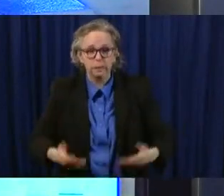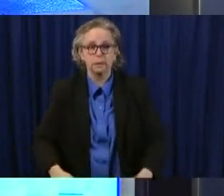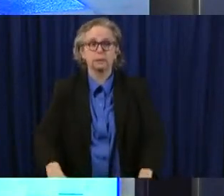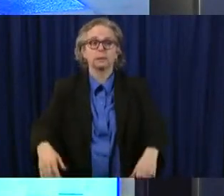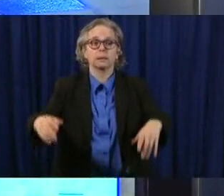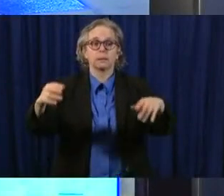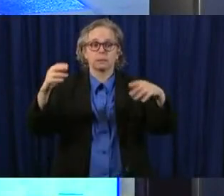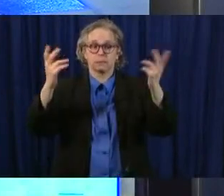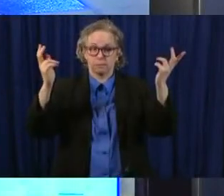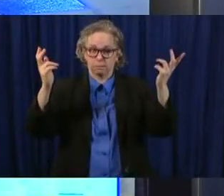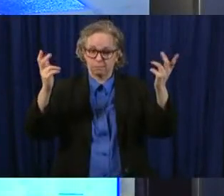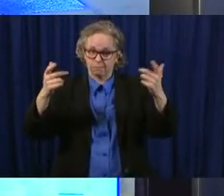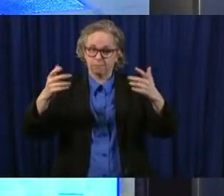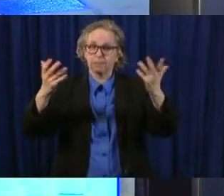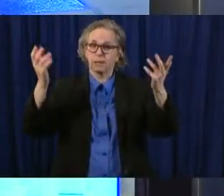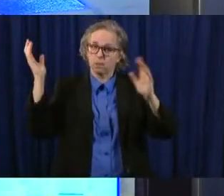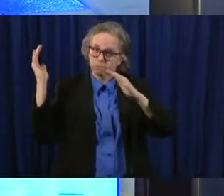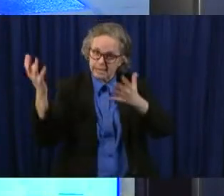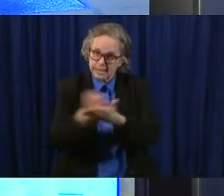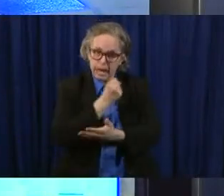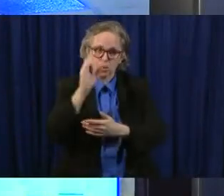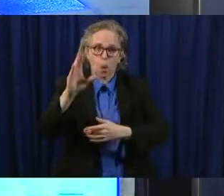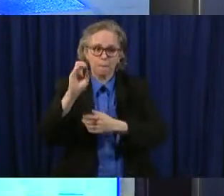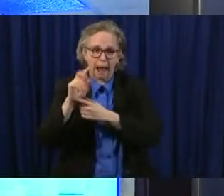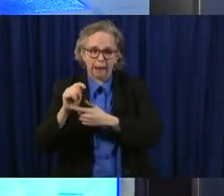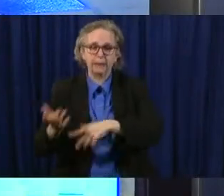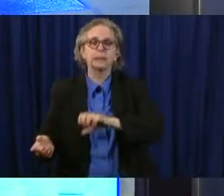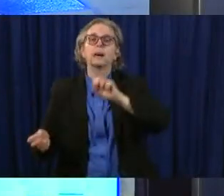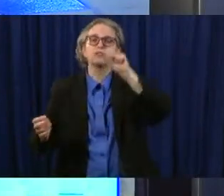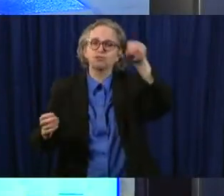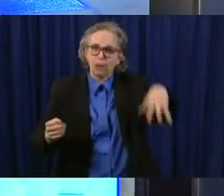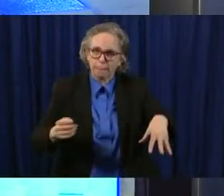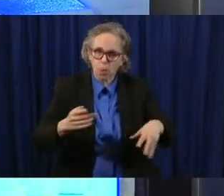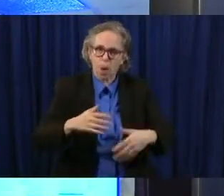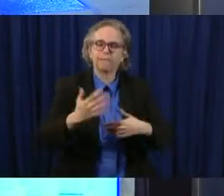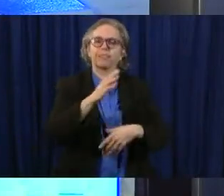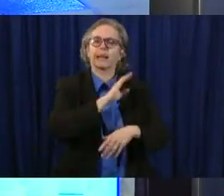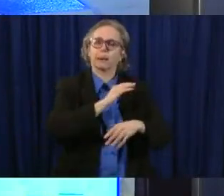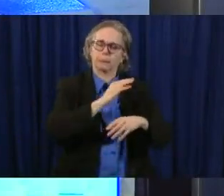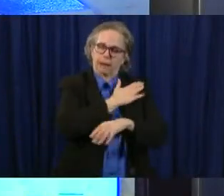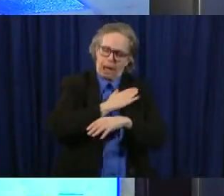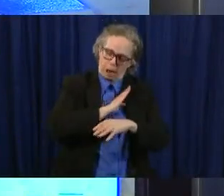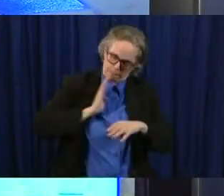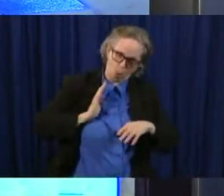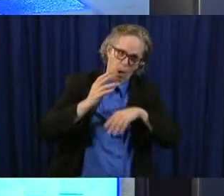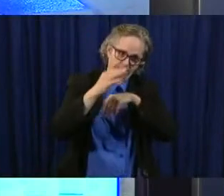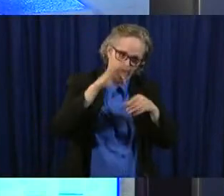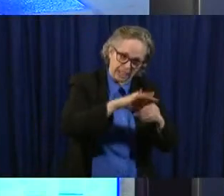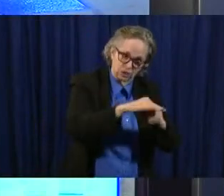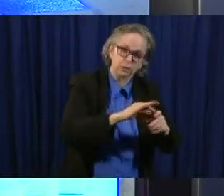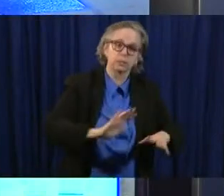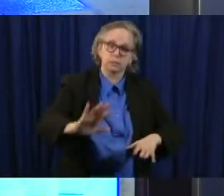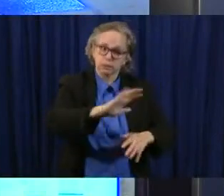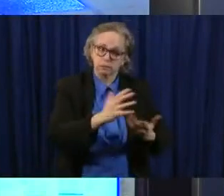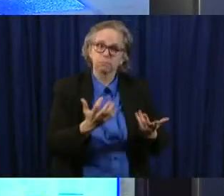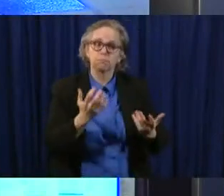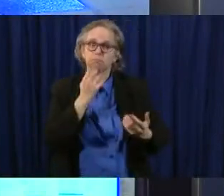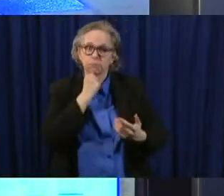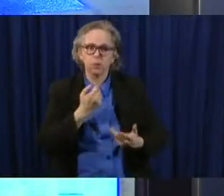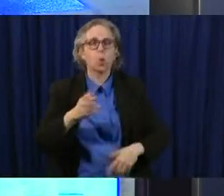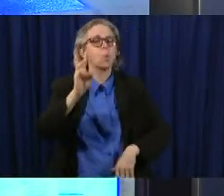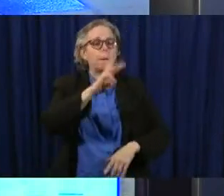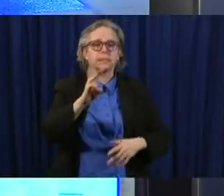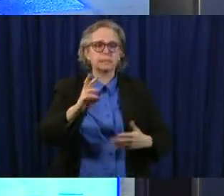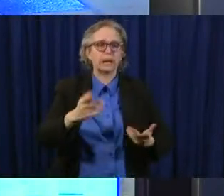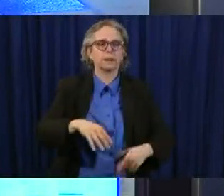it down to your county board of elections you can get the address for your county board of elections at voteohio.gov that's the trusted source of information for that